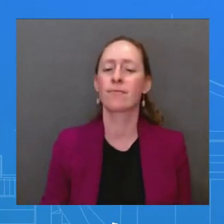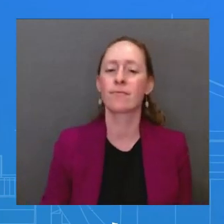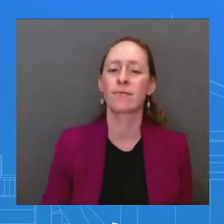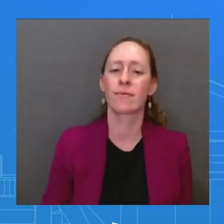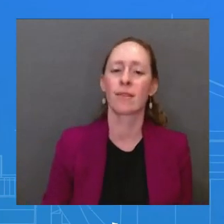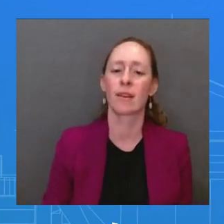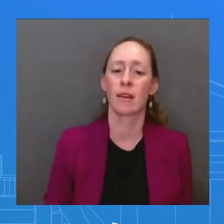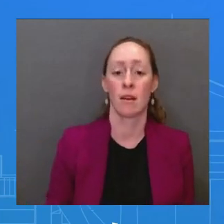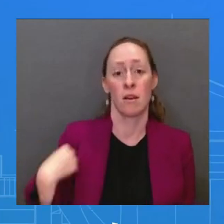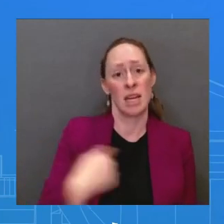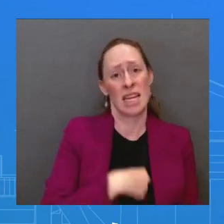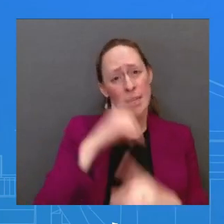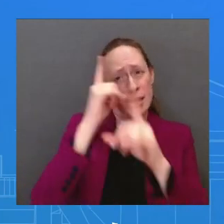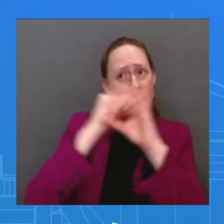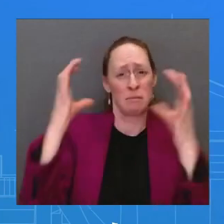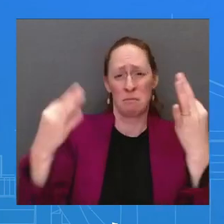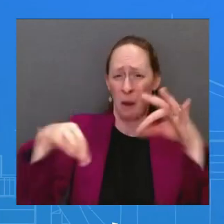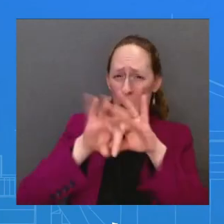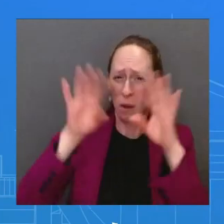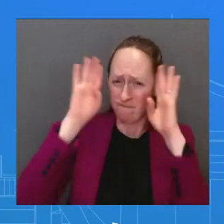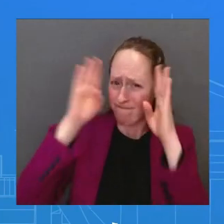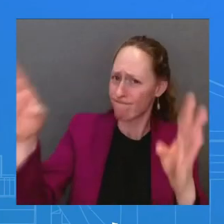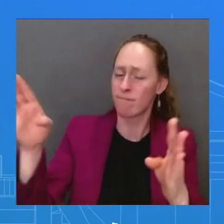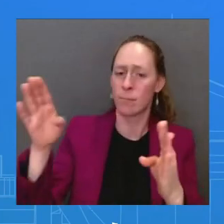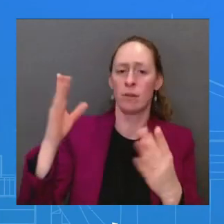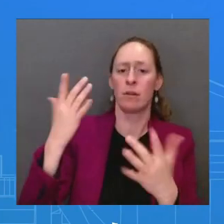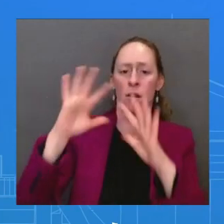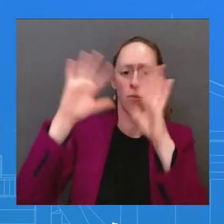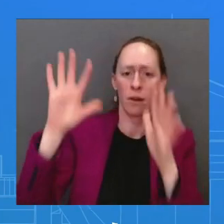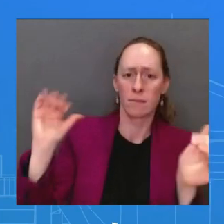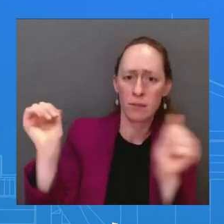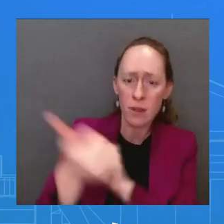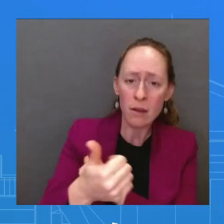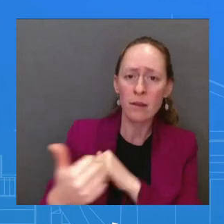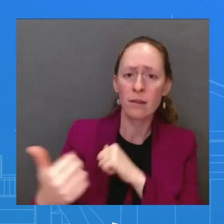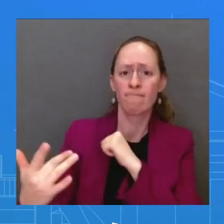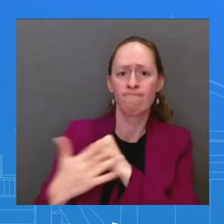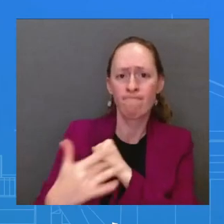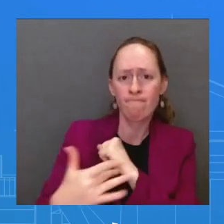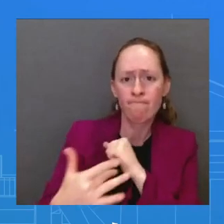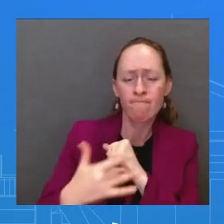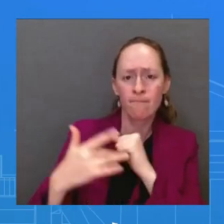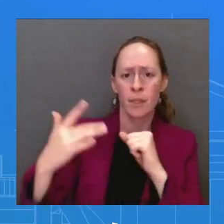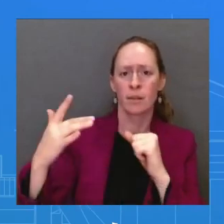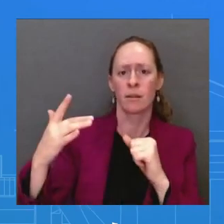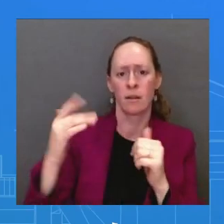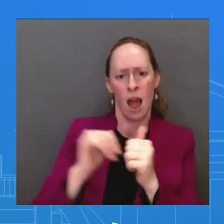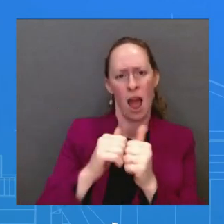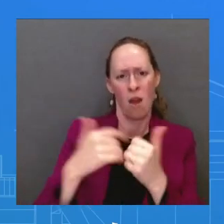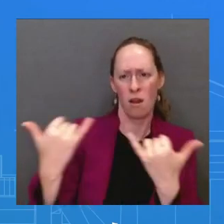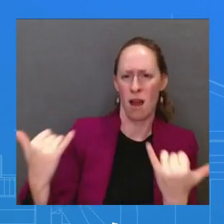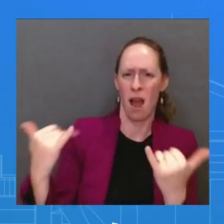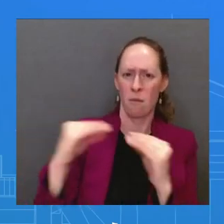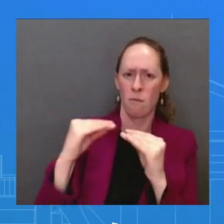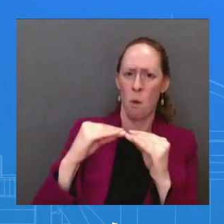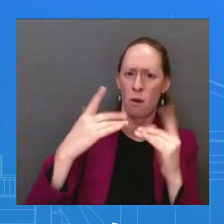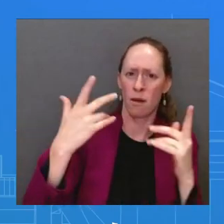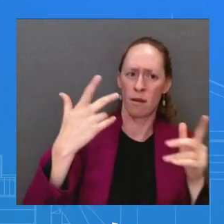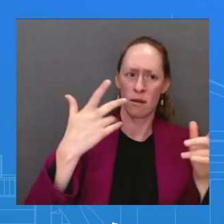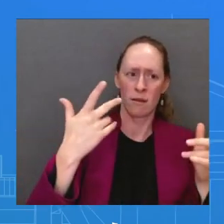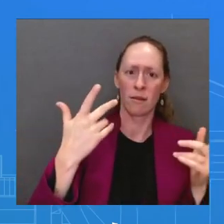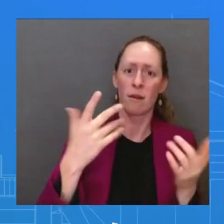with respect to a more inclusive digital transformation and a responsible path and approach to AI development.